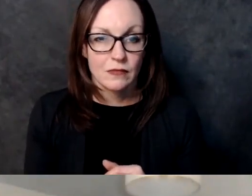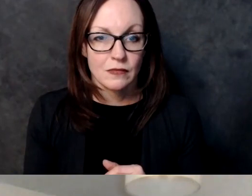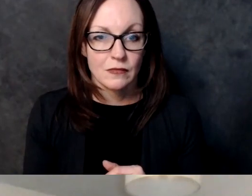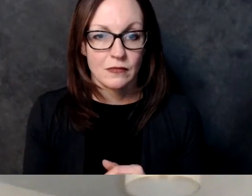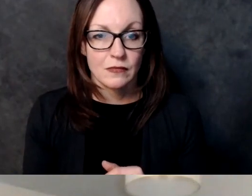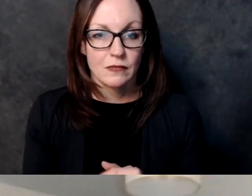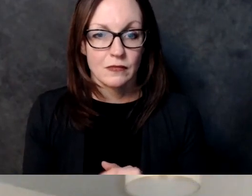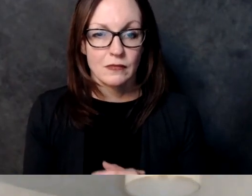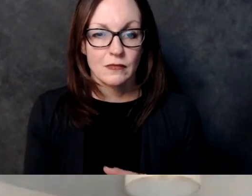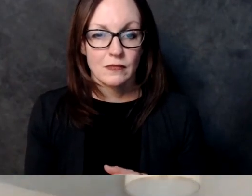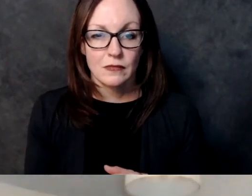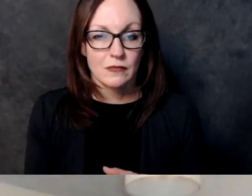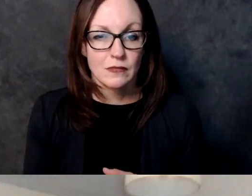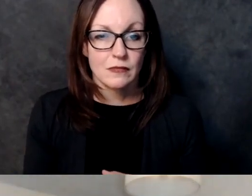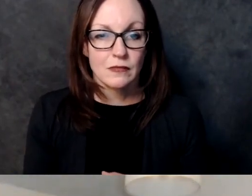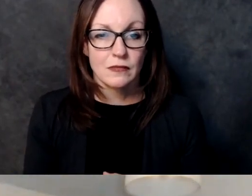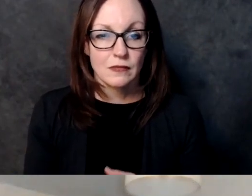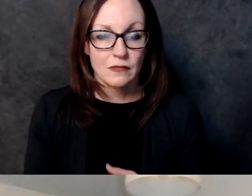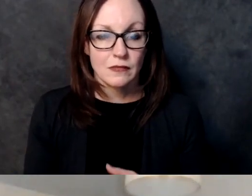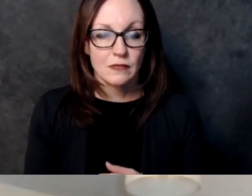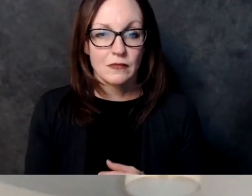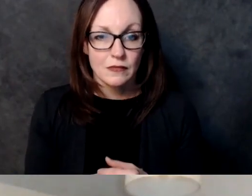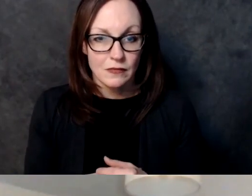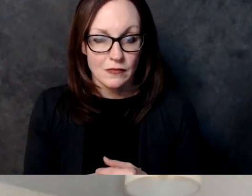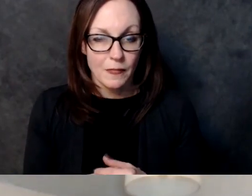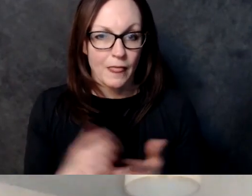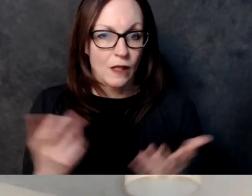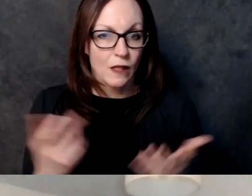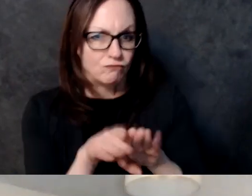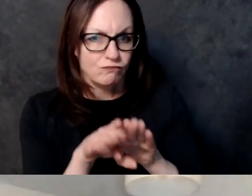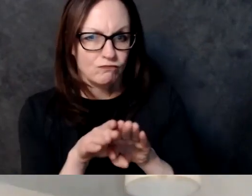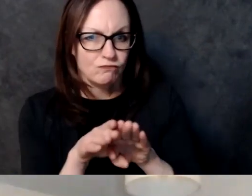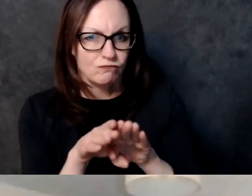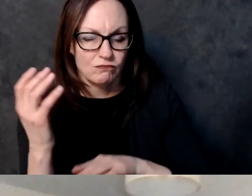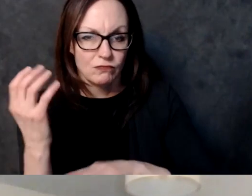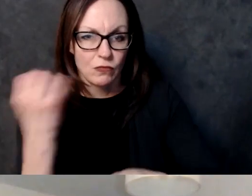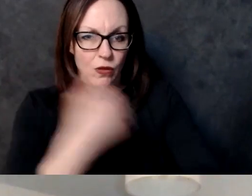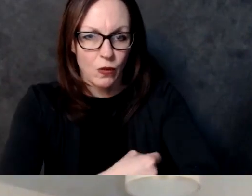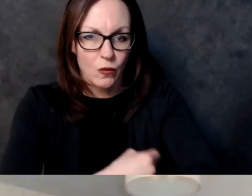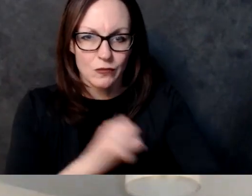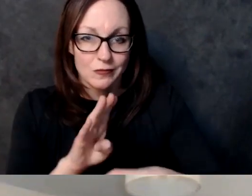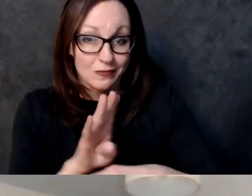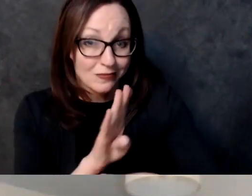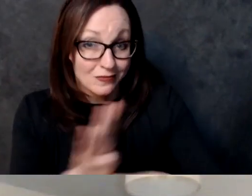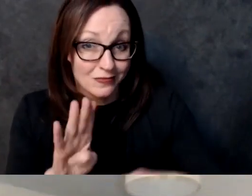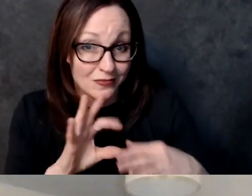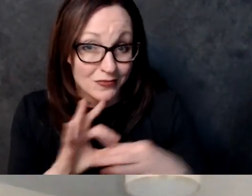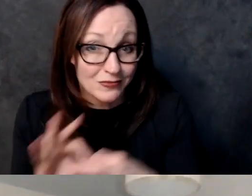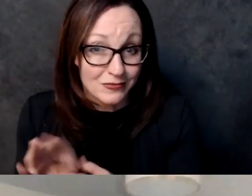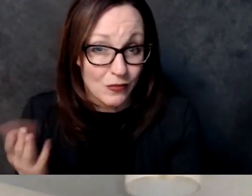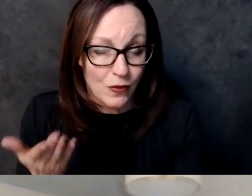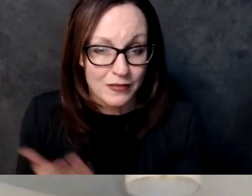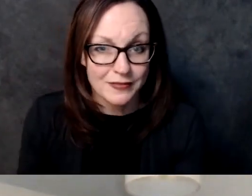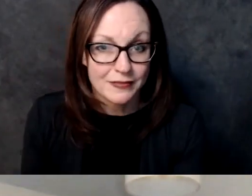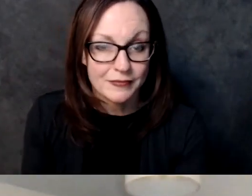gm which is which is good right now gm makes one electric vehicle so i think they were feeling the pressure some of its politics but